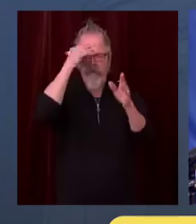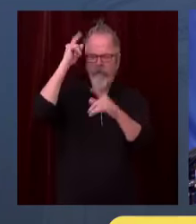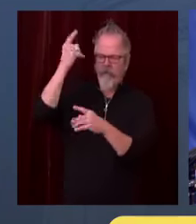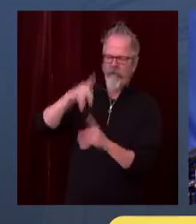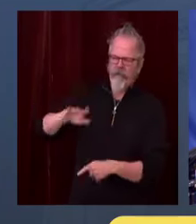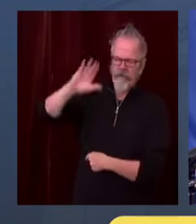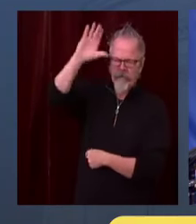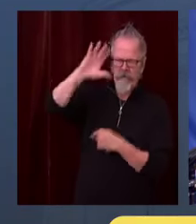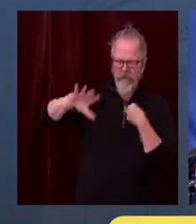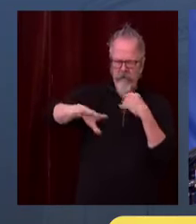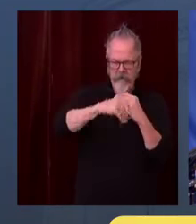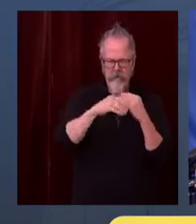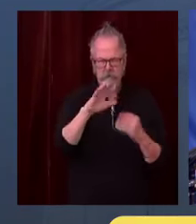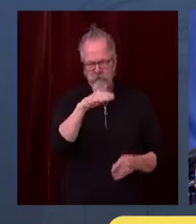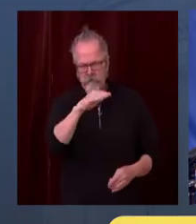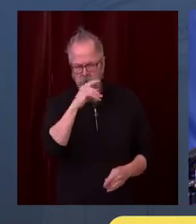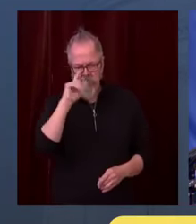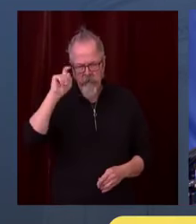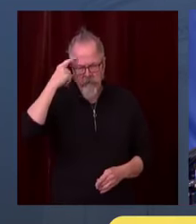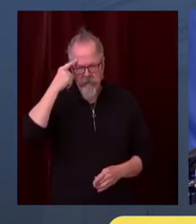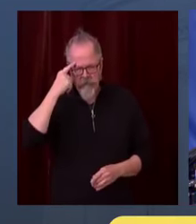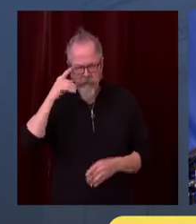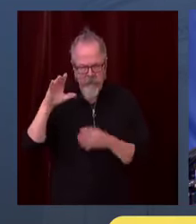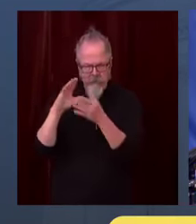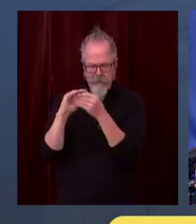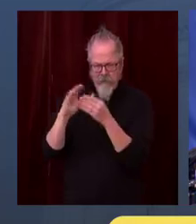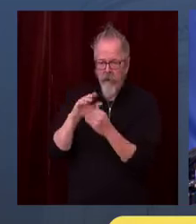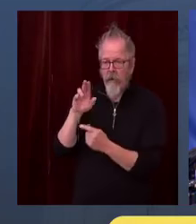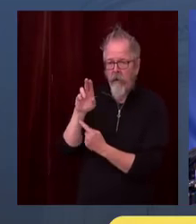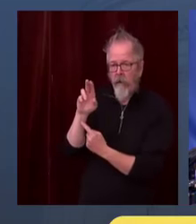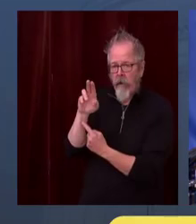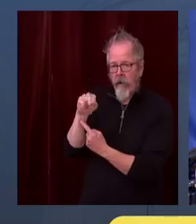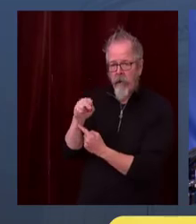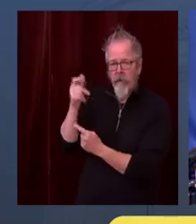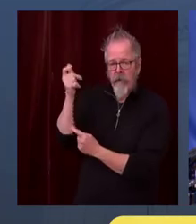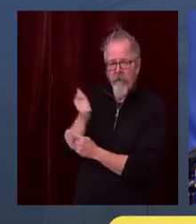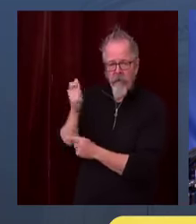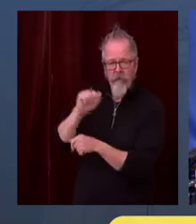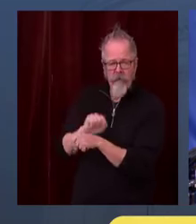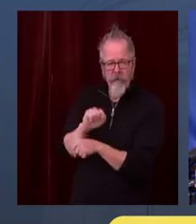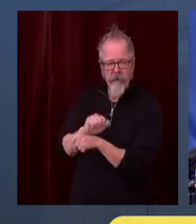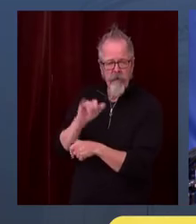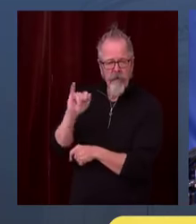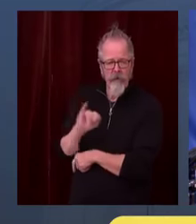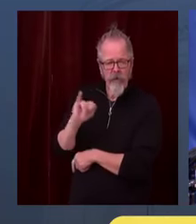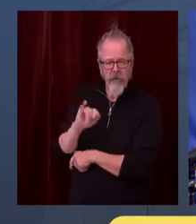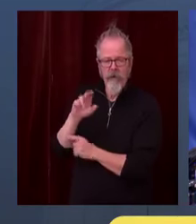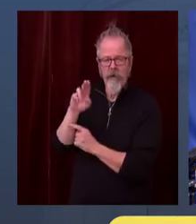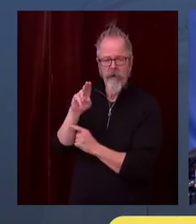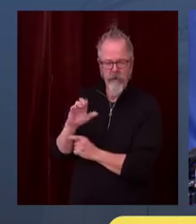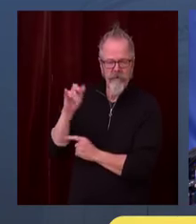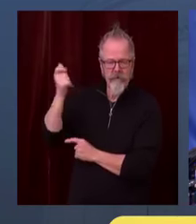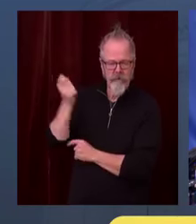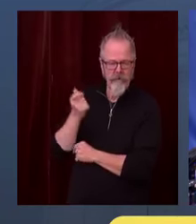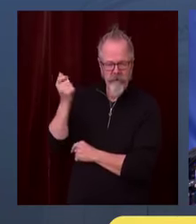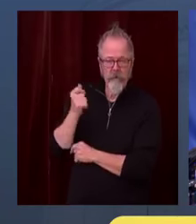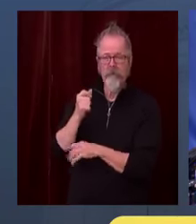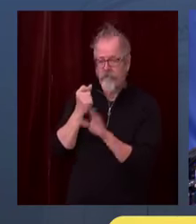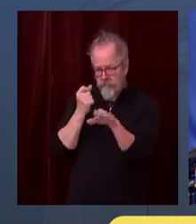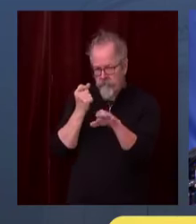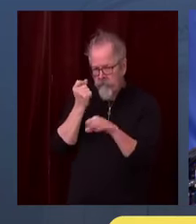become unemployed tomorrow because of this or any other legitimate reason, that fund is solvent.